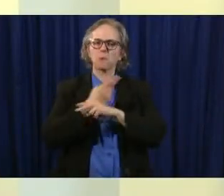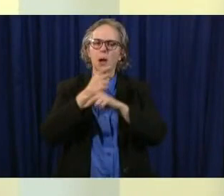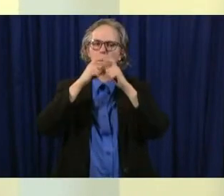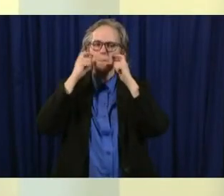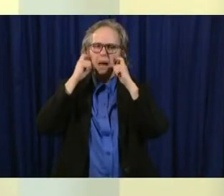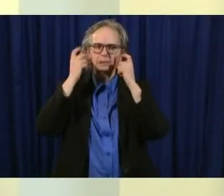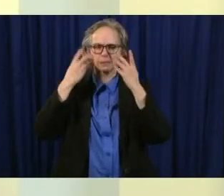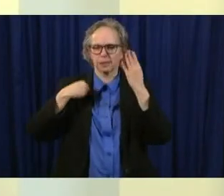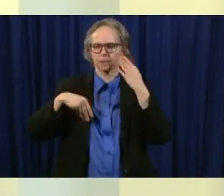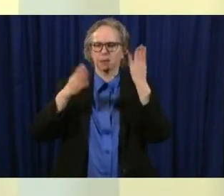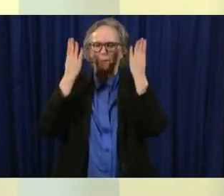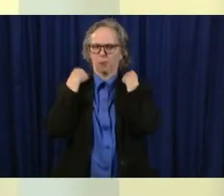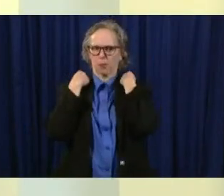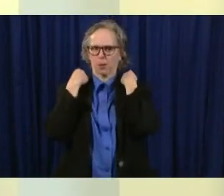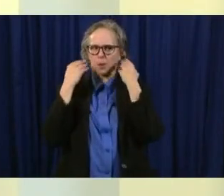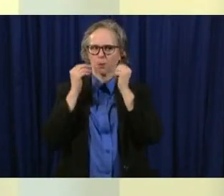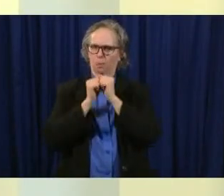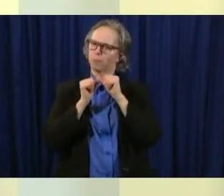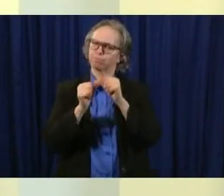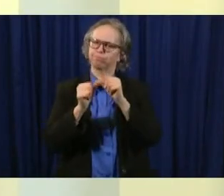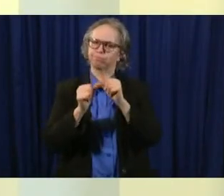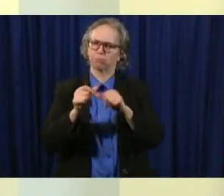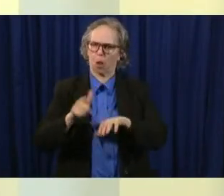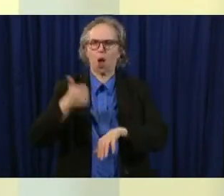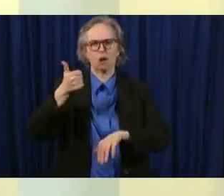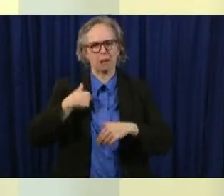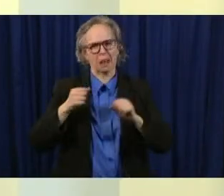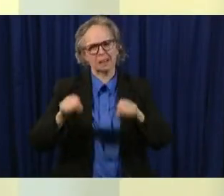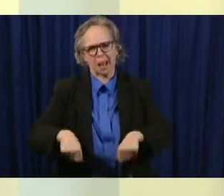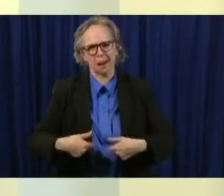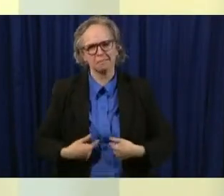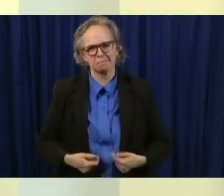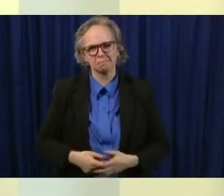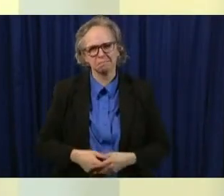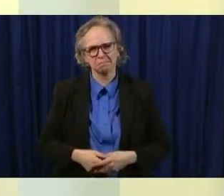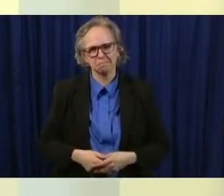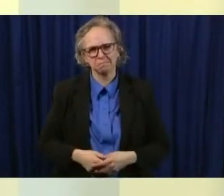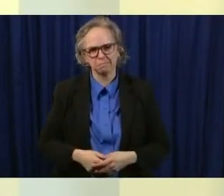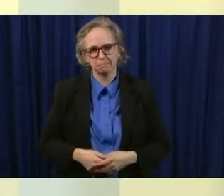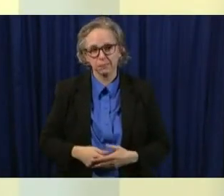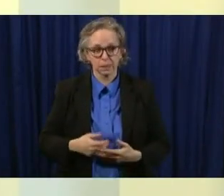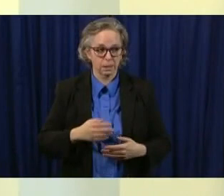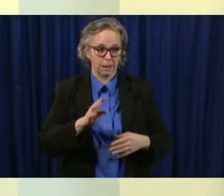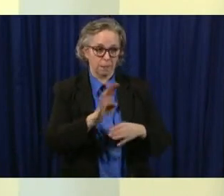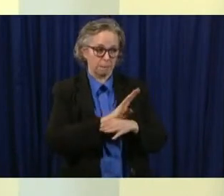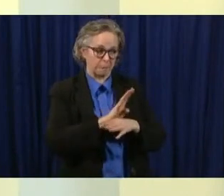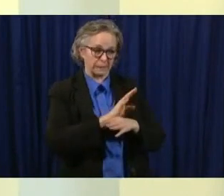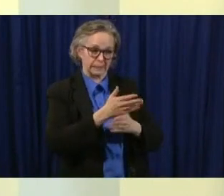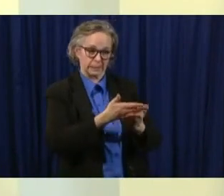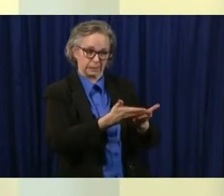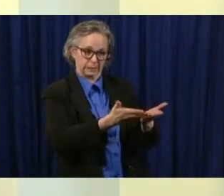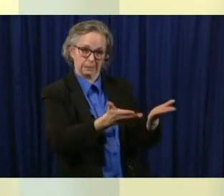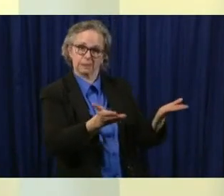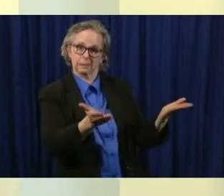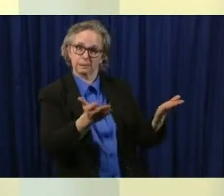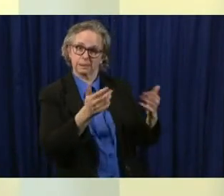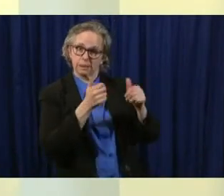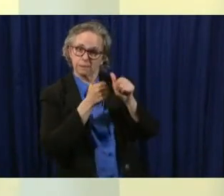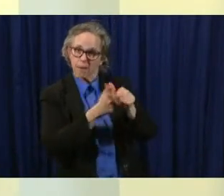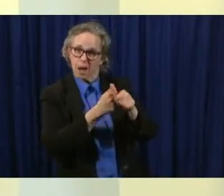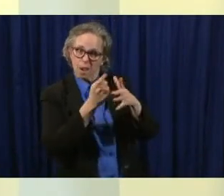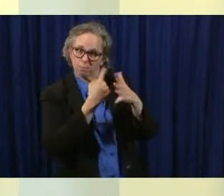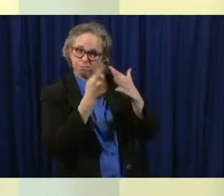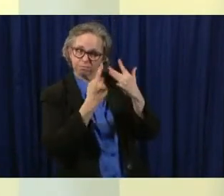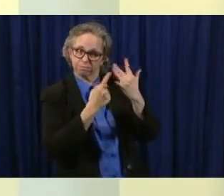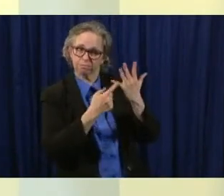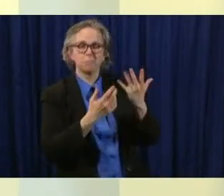a little bit longer and so i do think i mean we you know the business guidelines are there are a lot of guidelines here and it is strongly recommending this